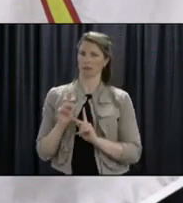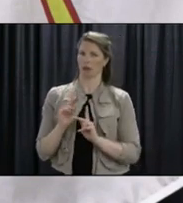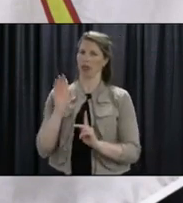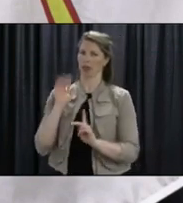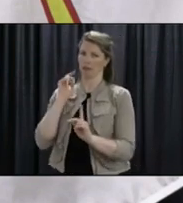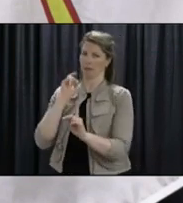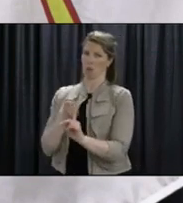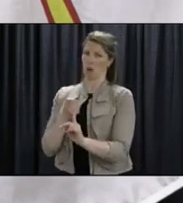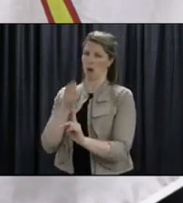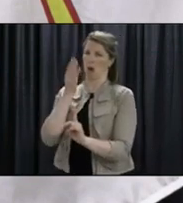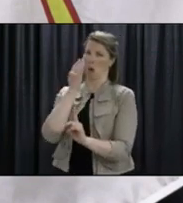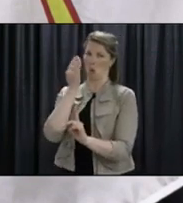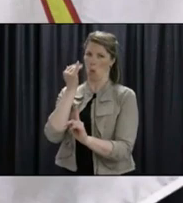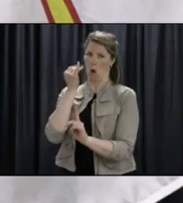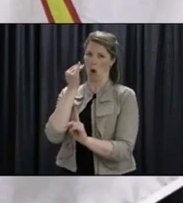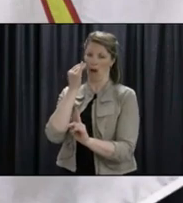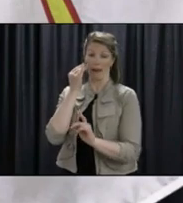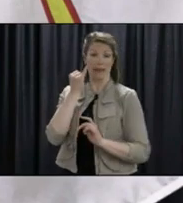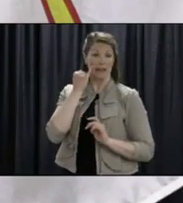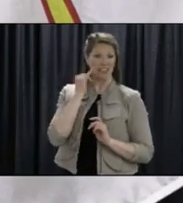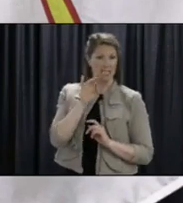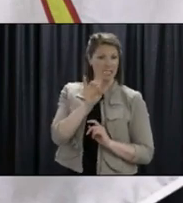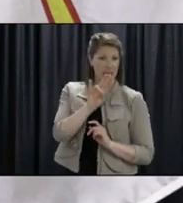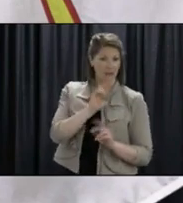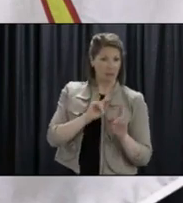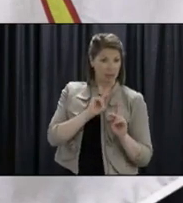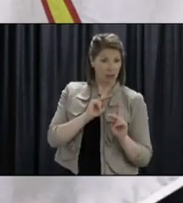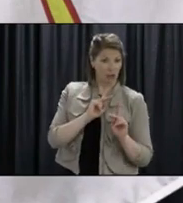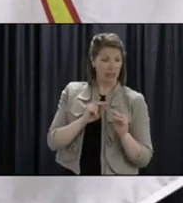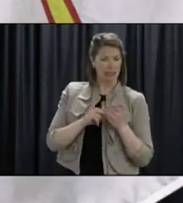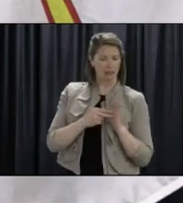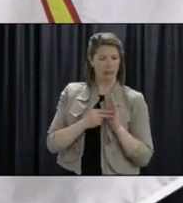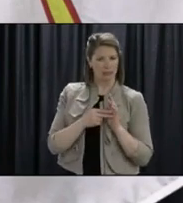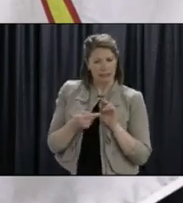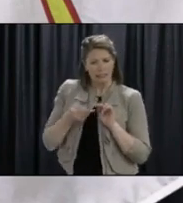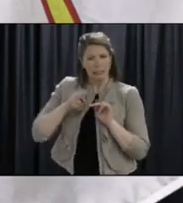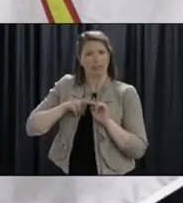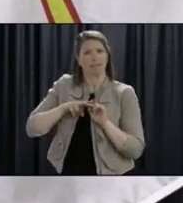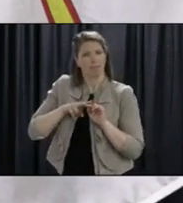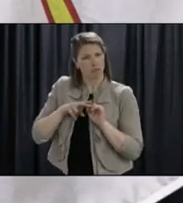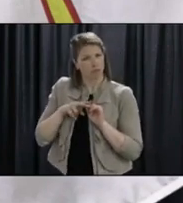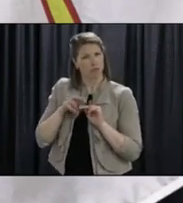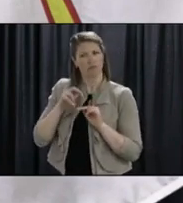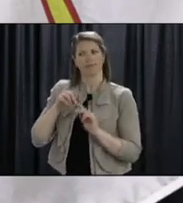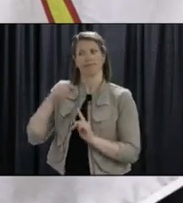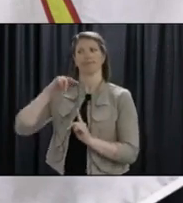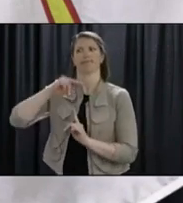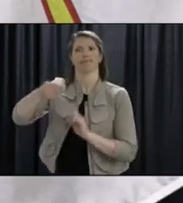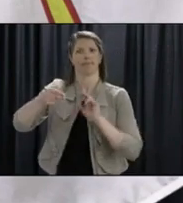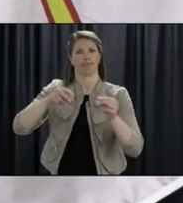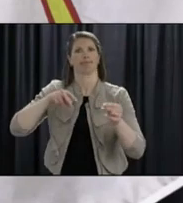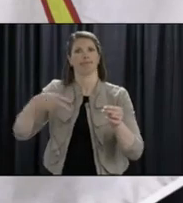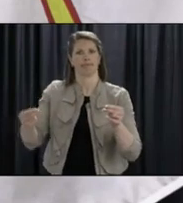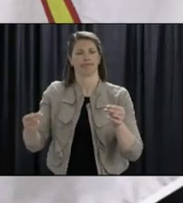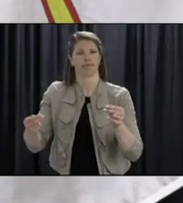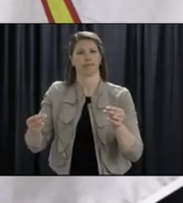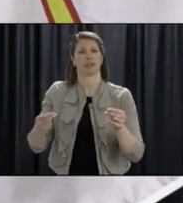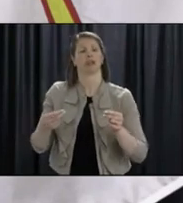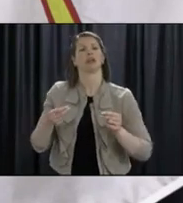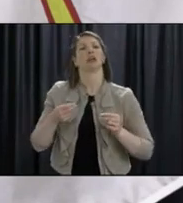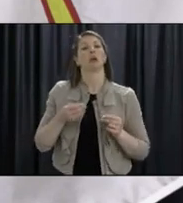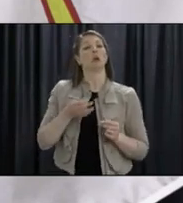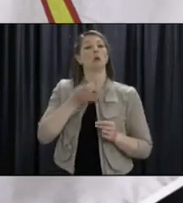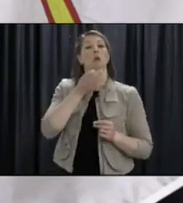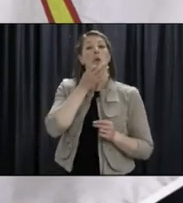provinces had, think, in keeping the numbers as is. And it really has to be accounted for. So the agent-based simulation that we're about